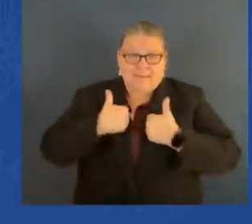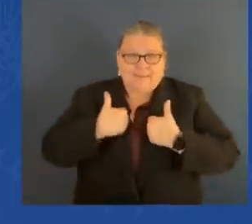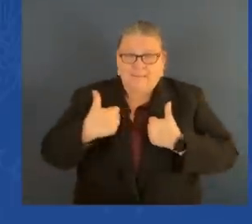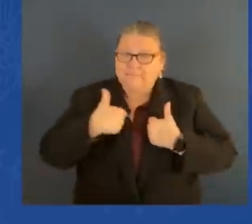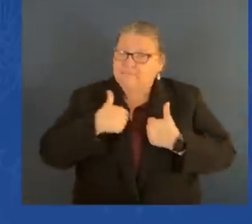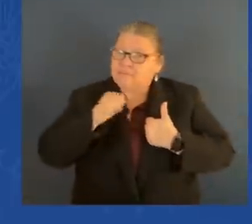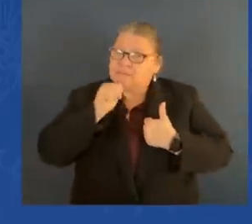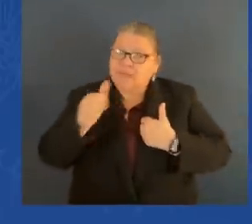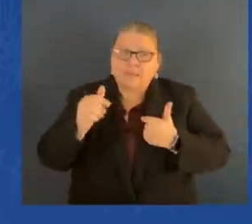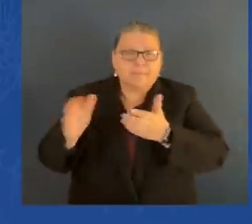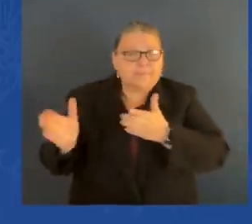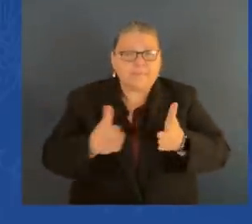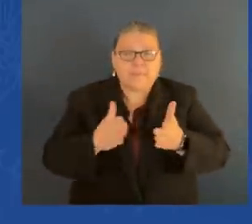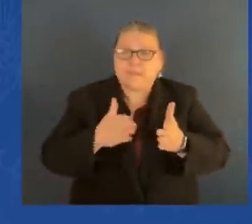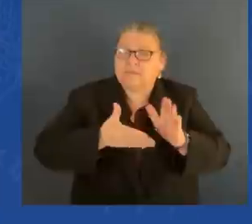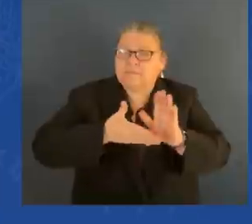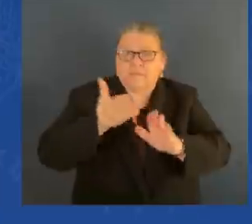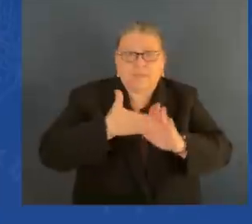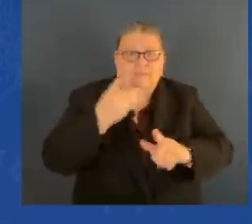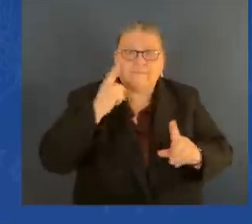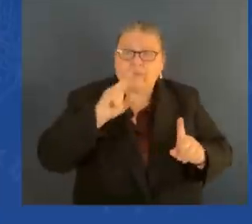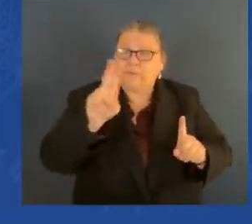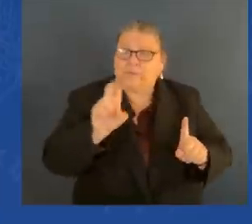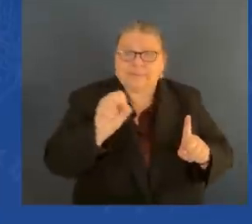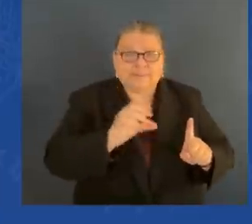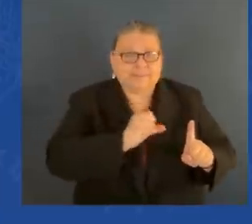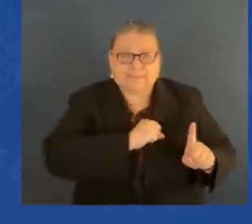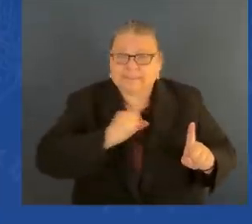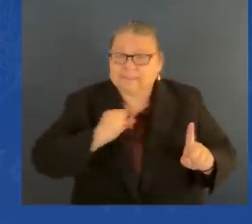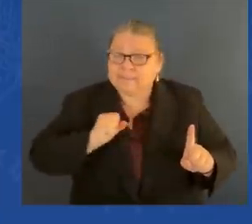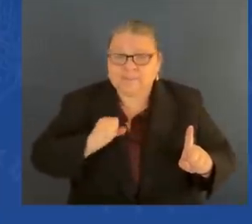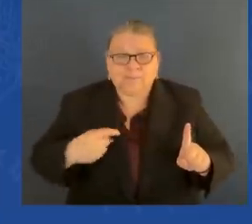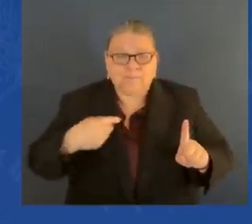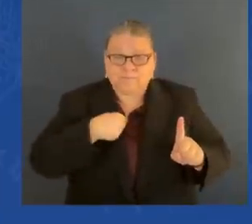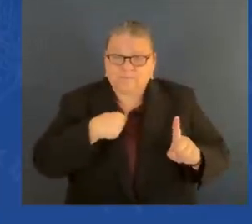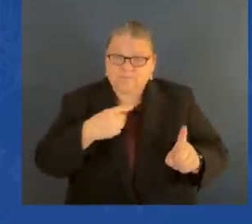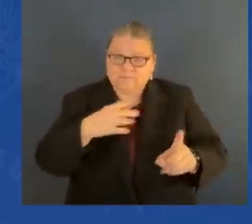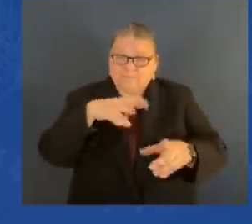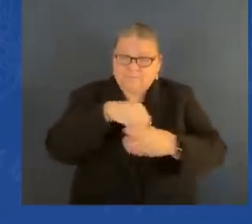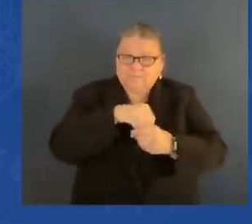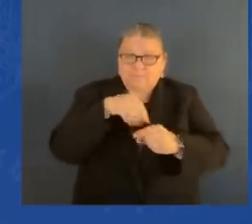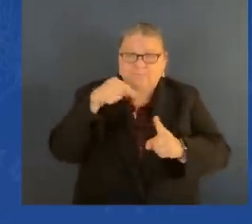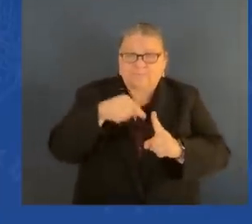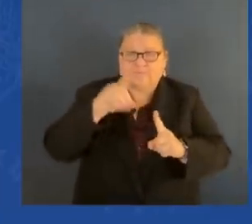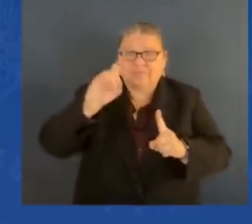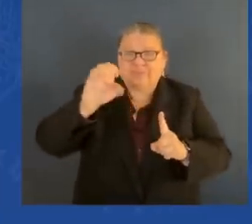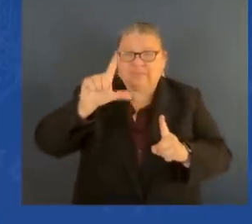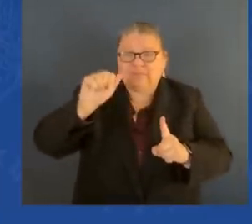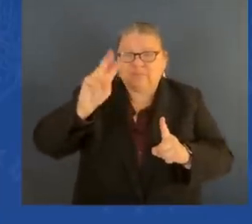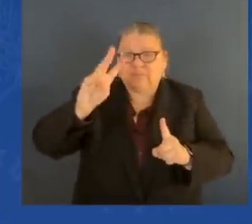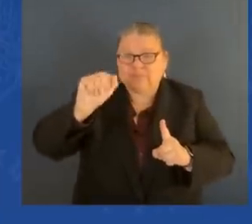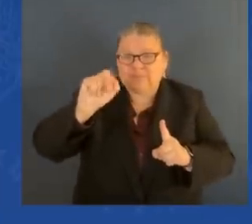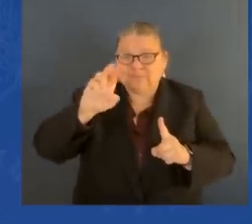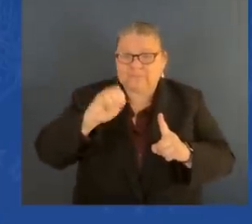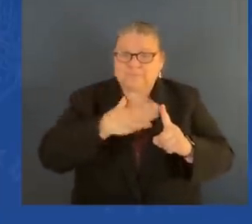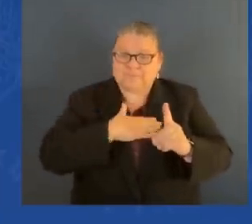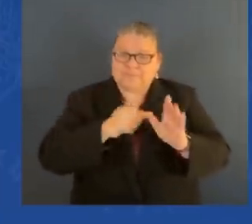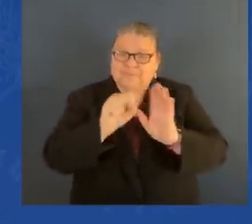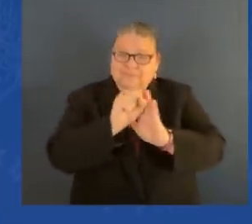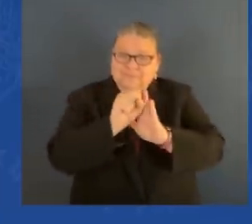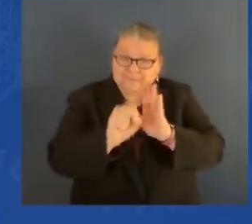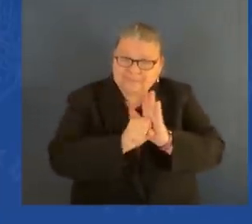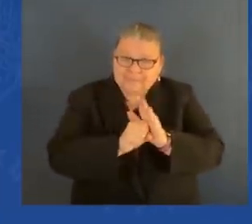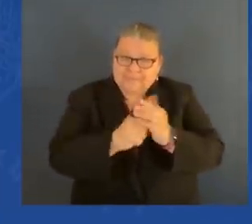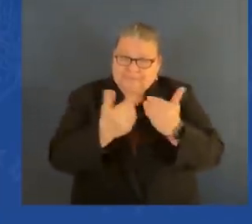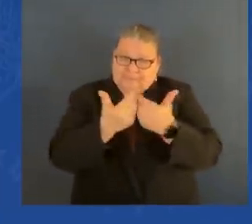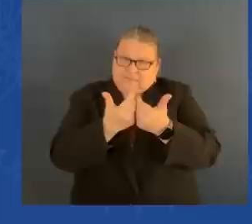to its great shame, was segregated by law. We have the eighth-largest black population in America, the percent